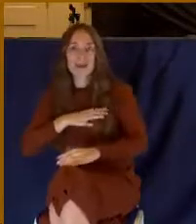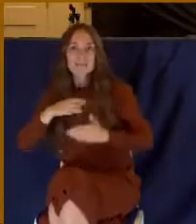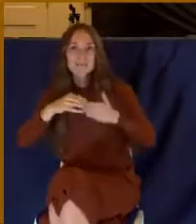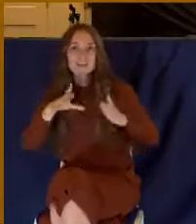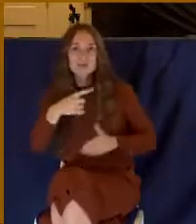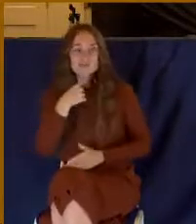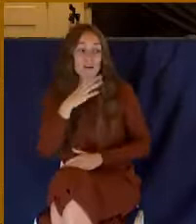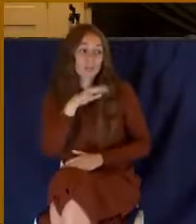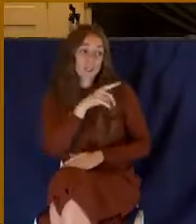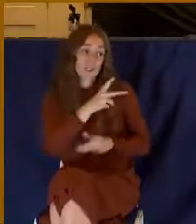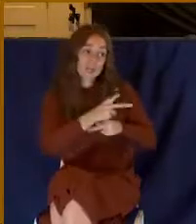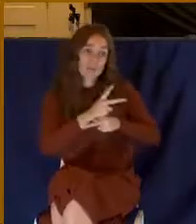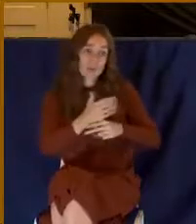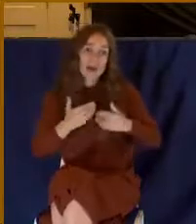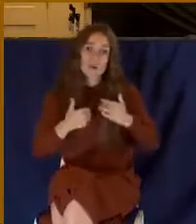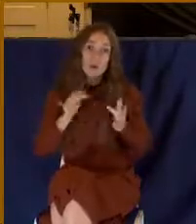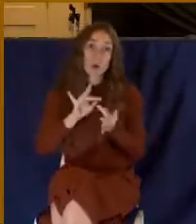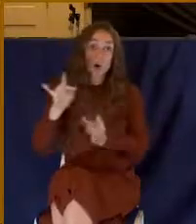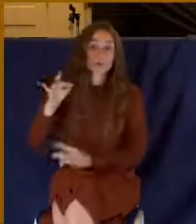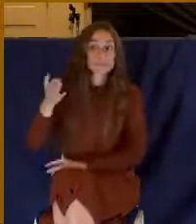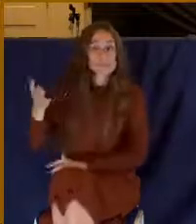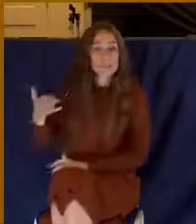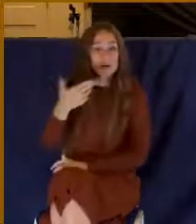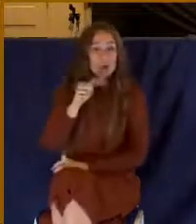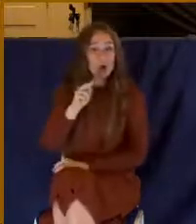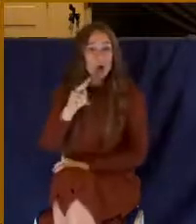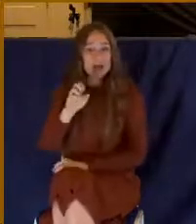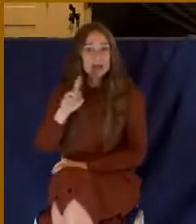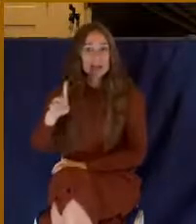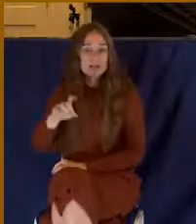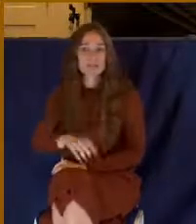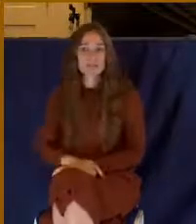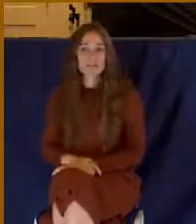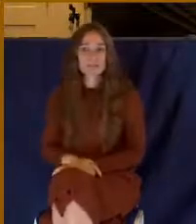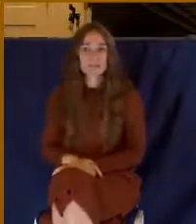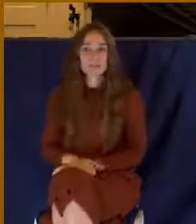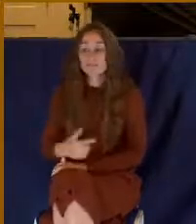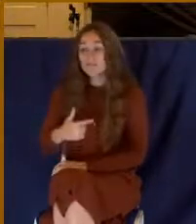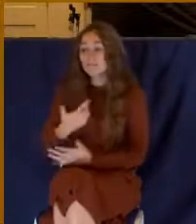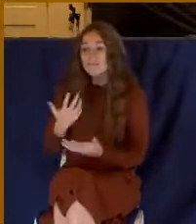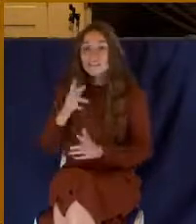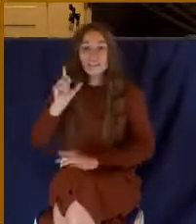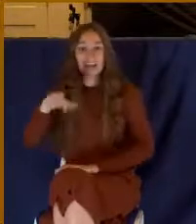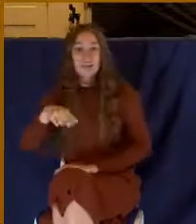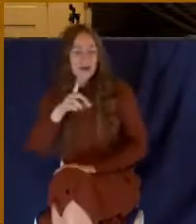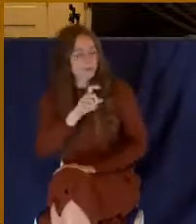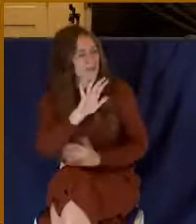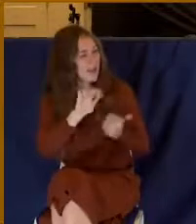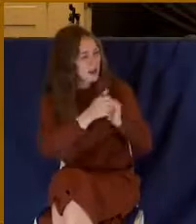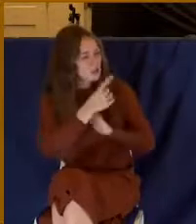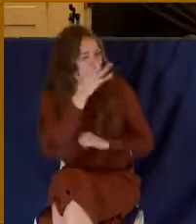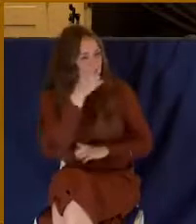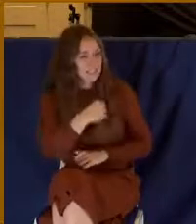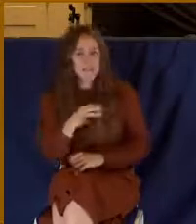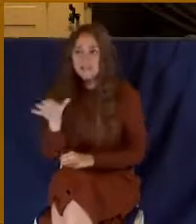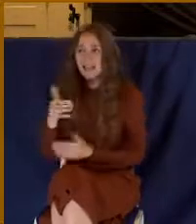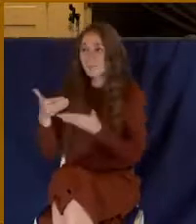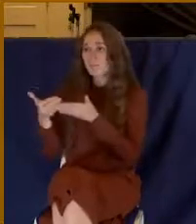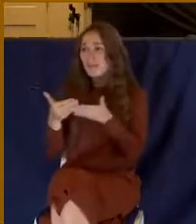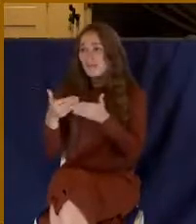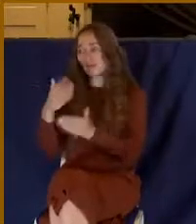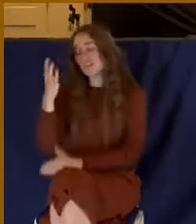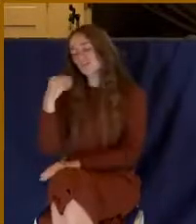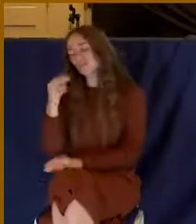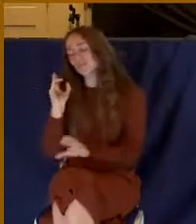There are ghosts in there. And then someone later asked me, how did you sleep? I slept like a baby. I wasn't afraid of anything like